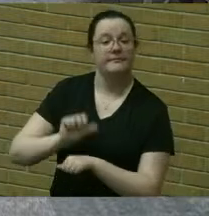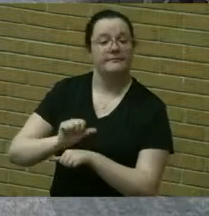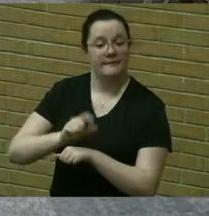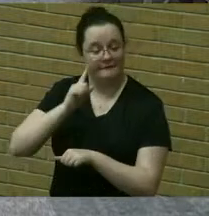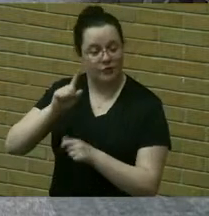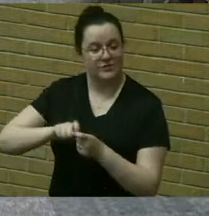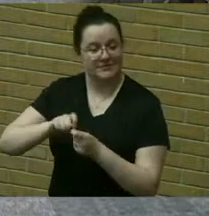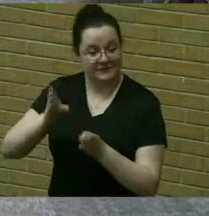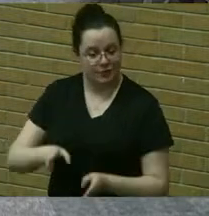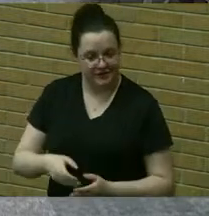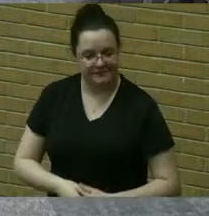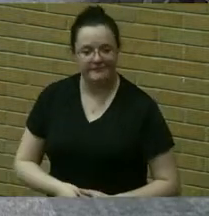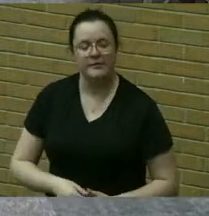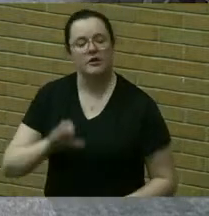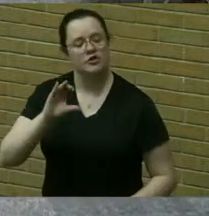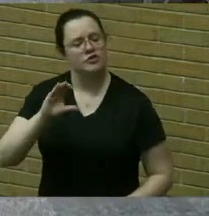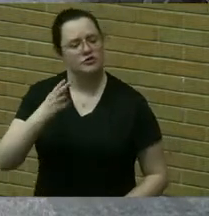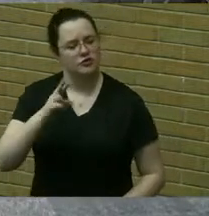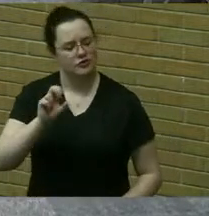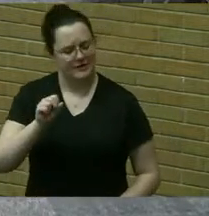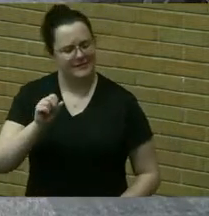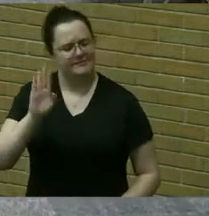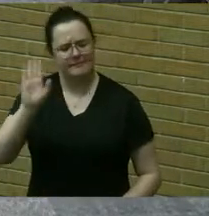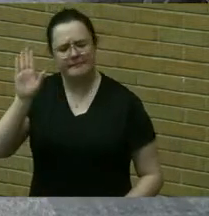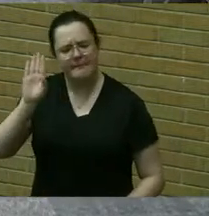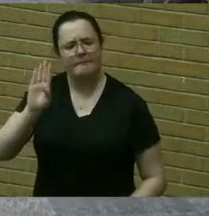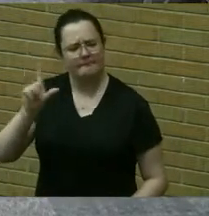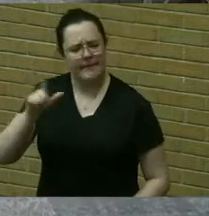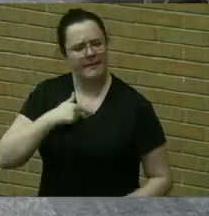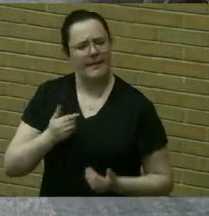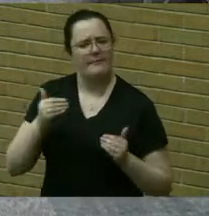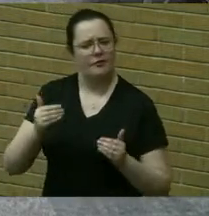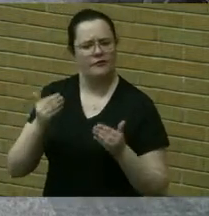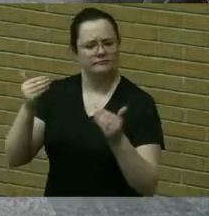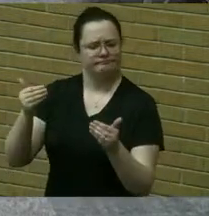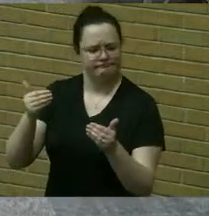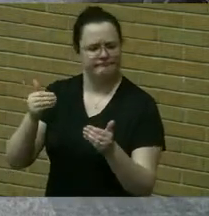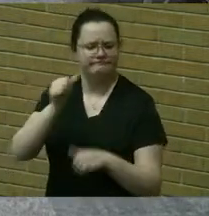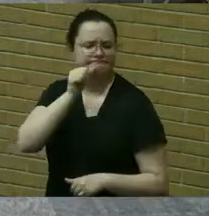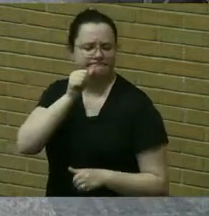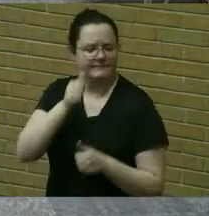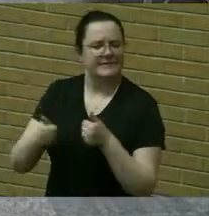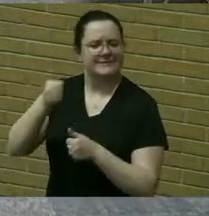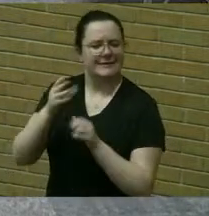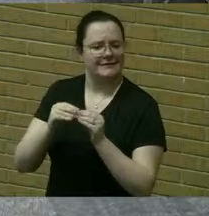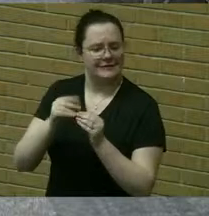executive session to discuss the employment of a particular person second